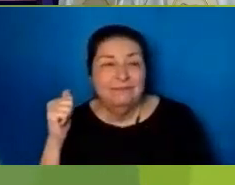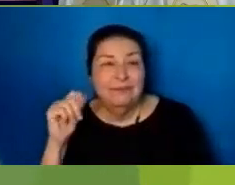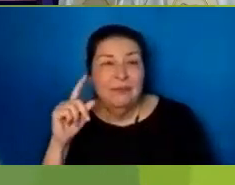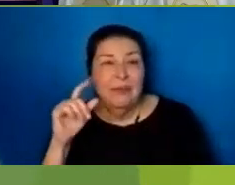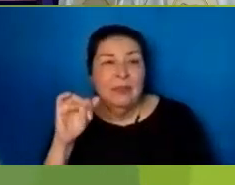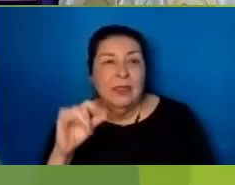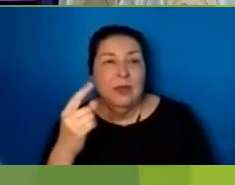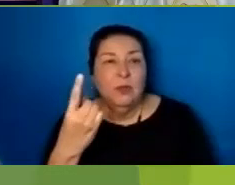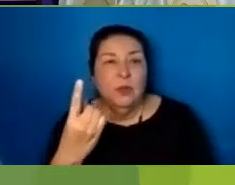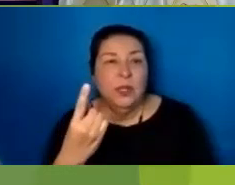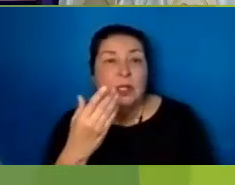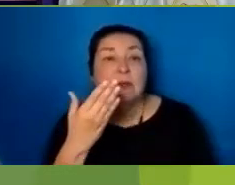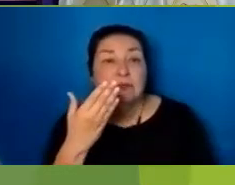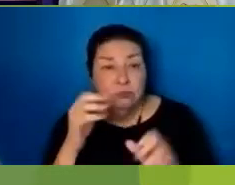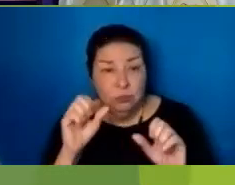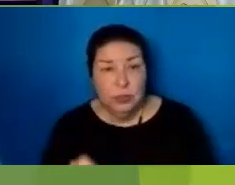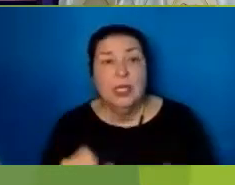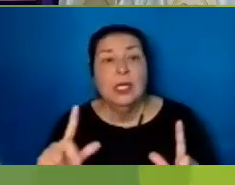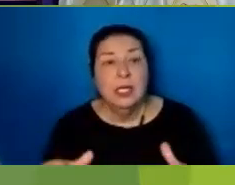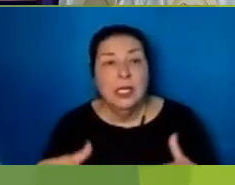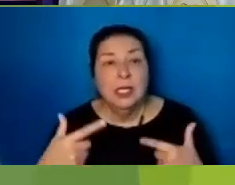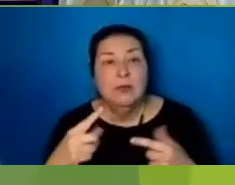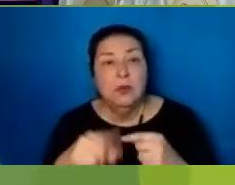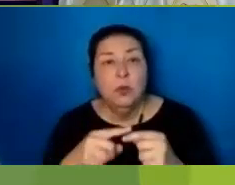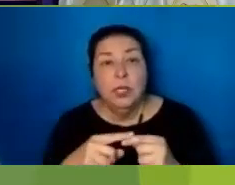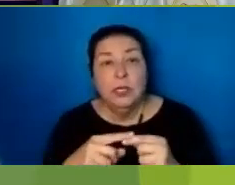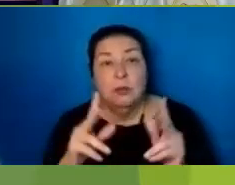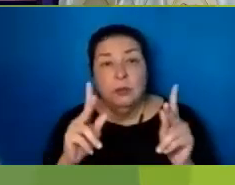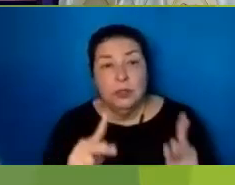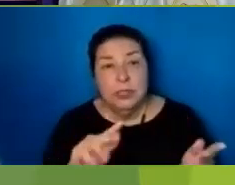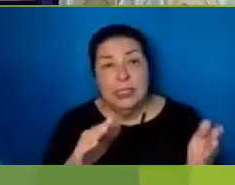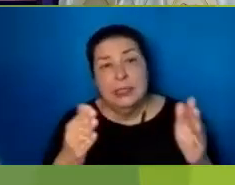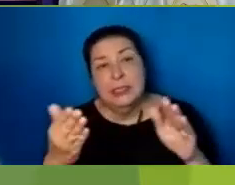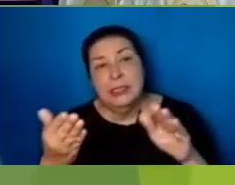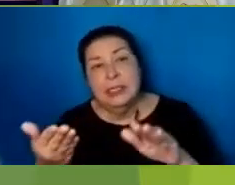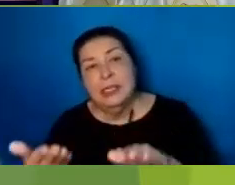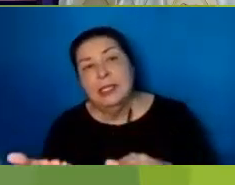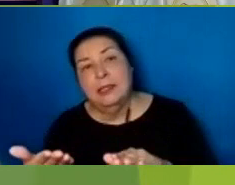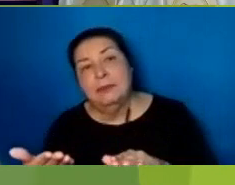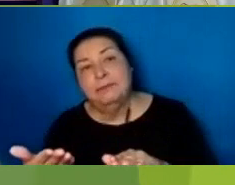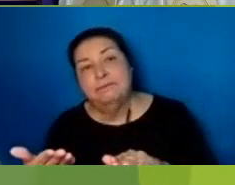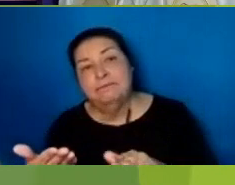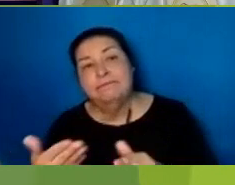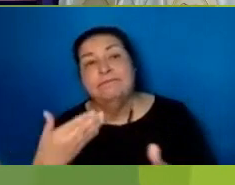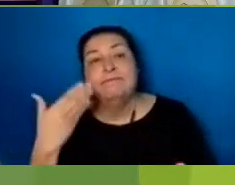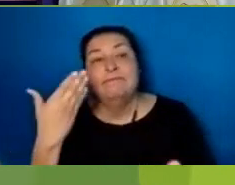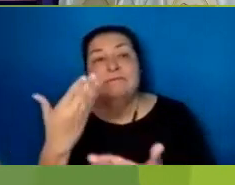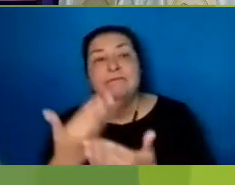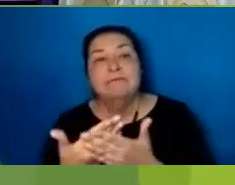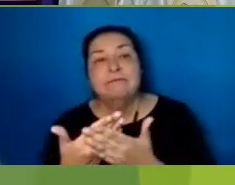could live When one had died Until his